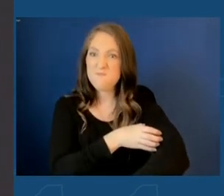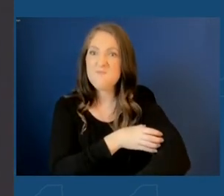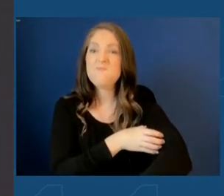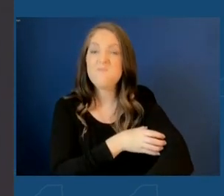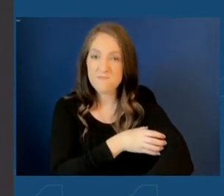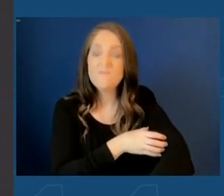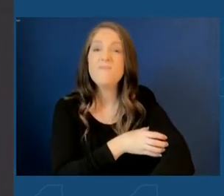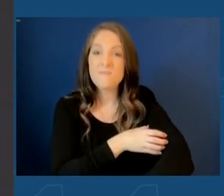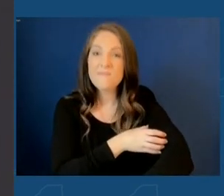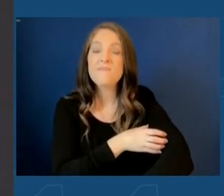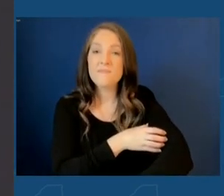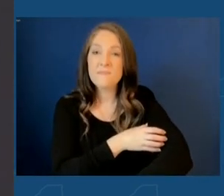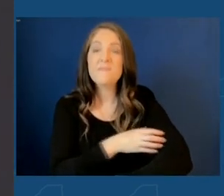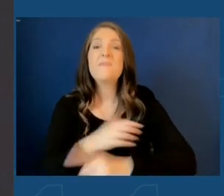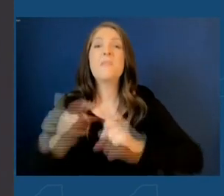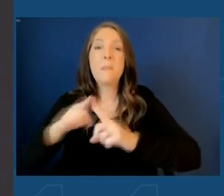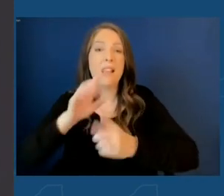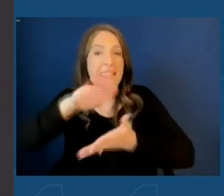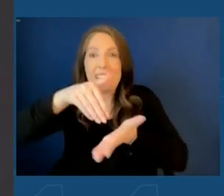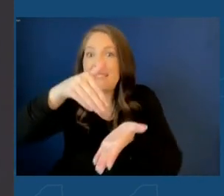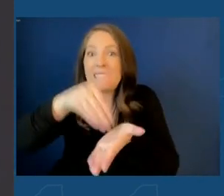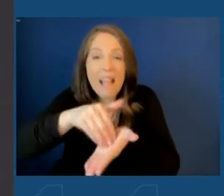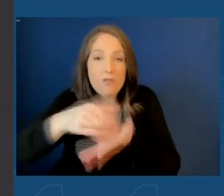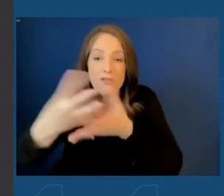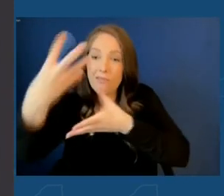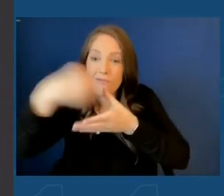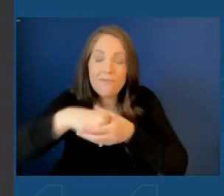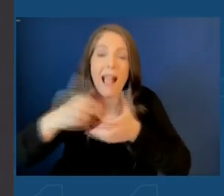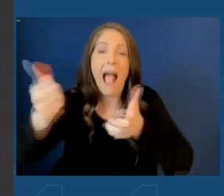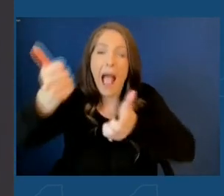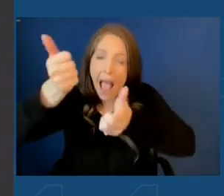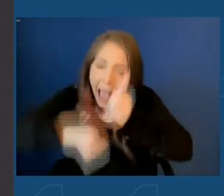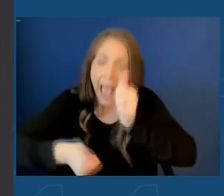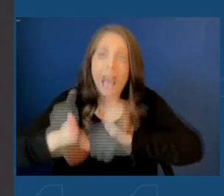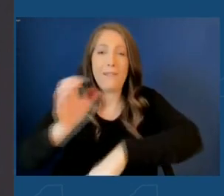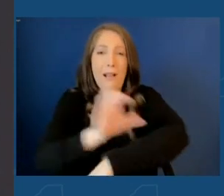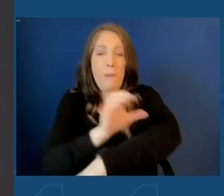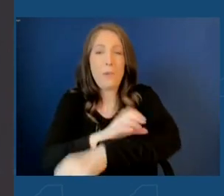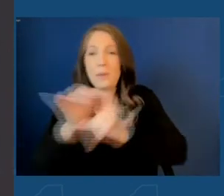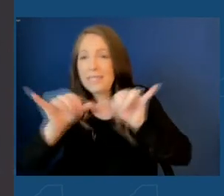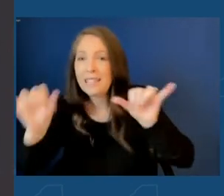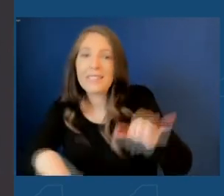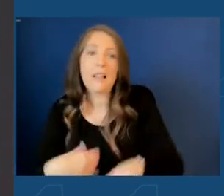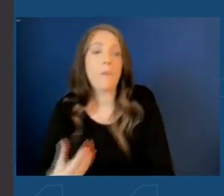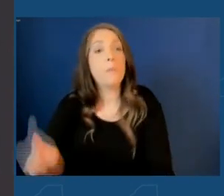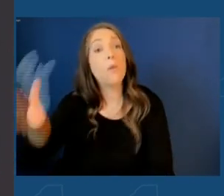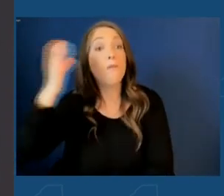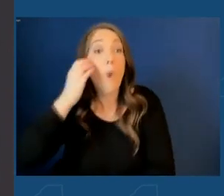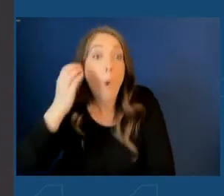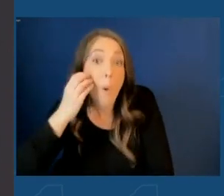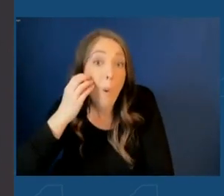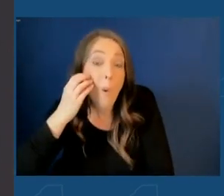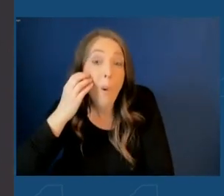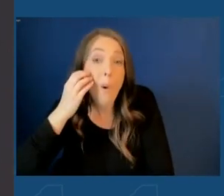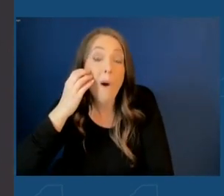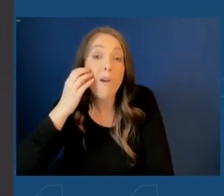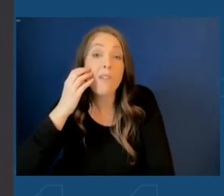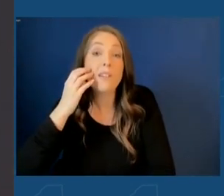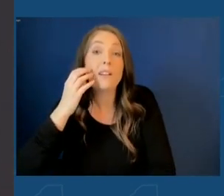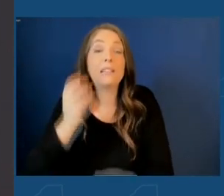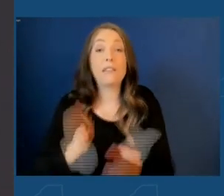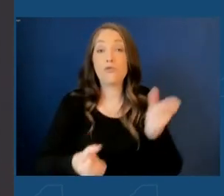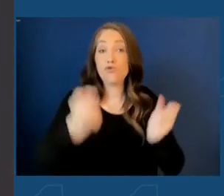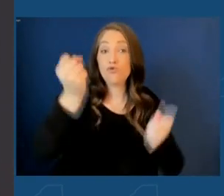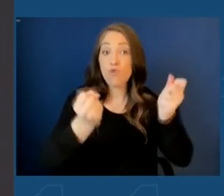Powerful and at the heart of nearly every computing system. From the smartphone in your pocket, to the